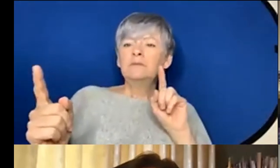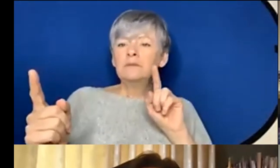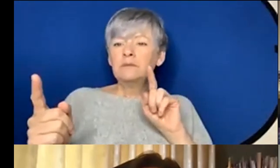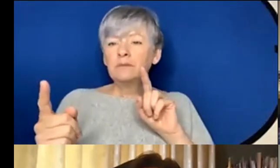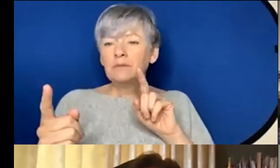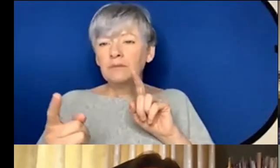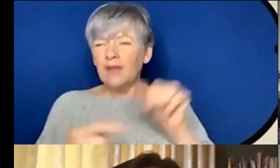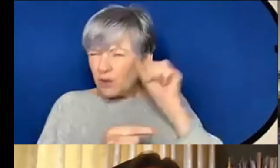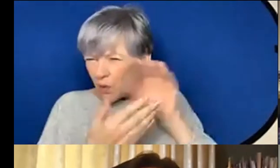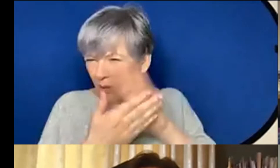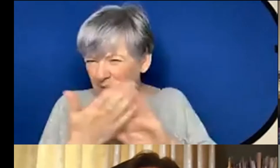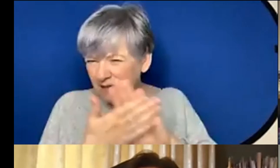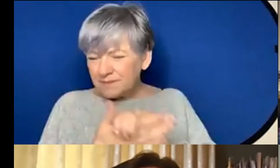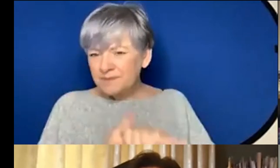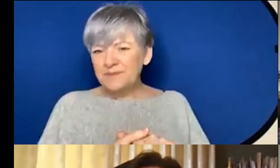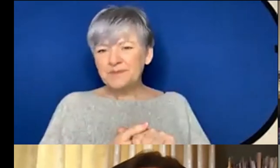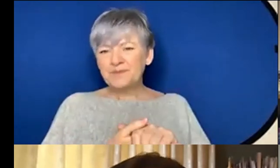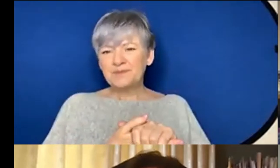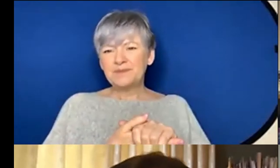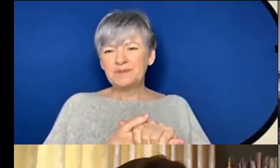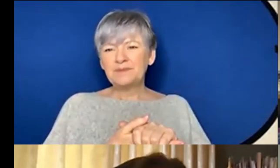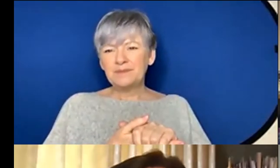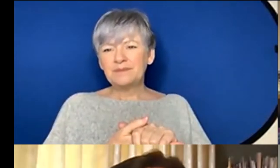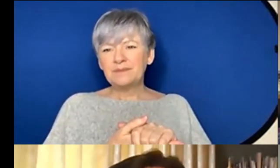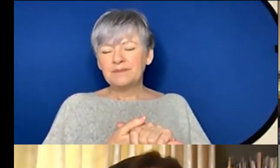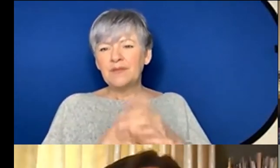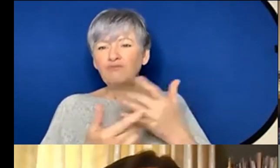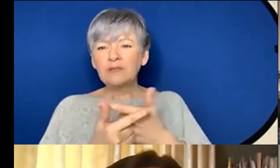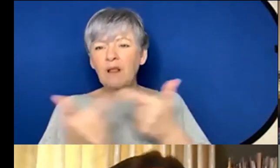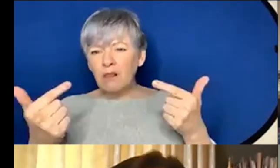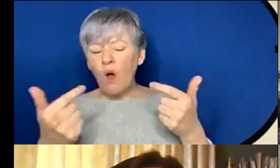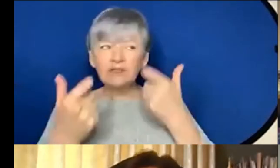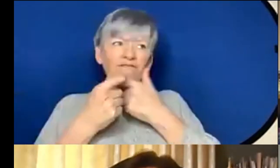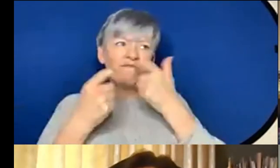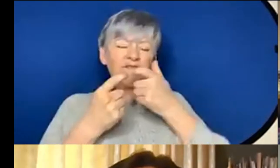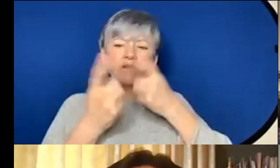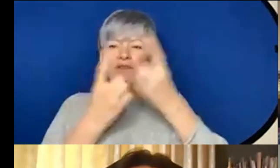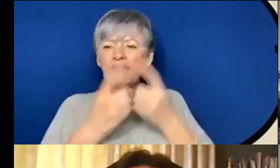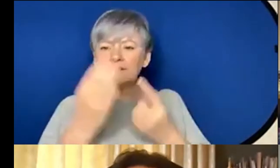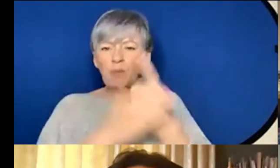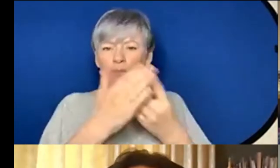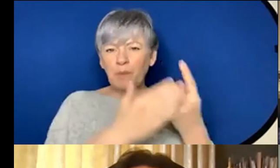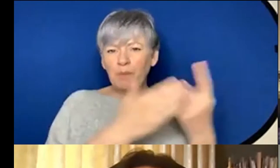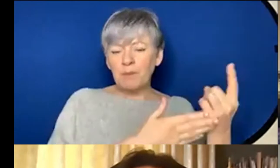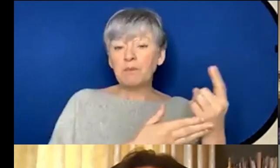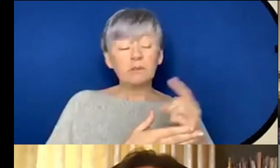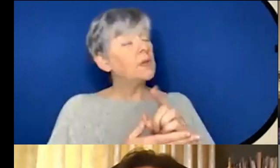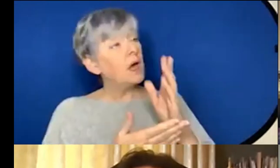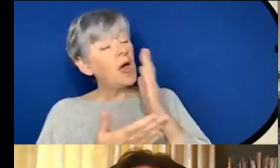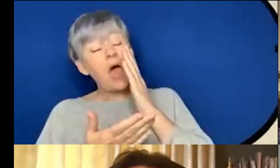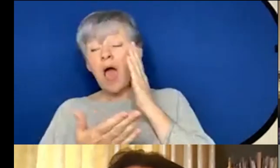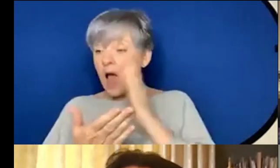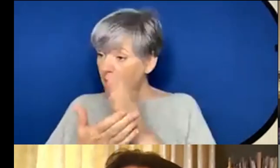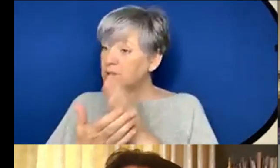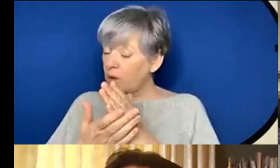you know I mean there's just lots of fun things going on absolutely and I think your your um